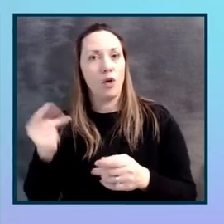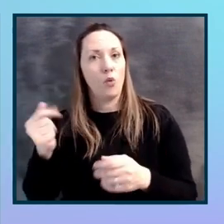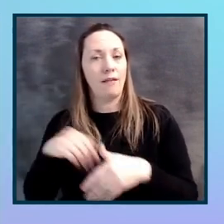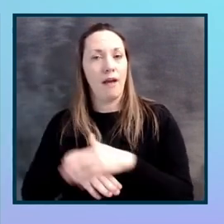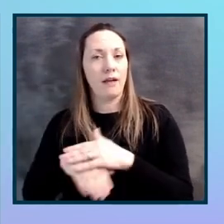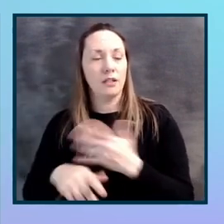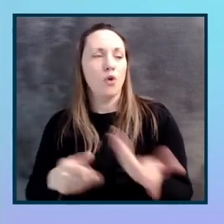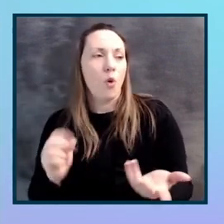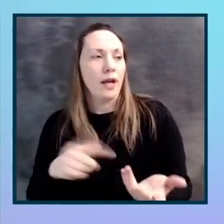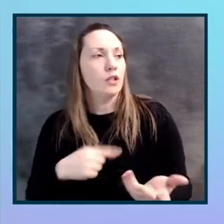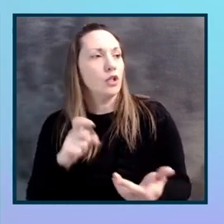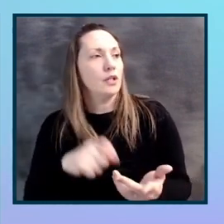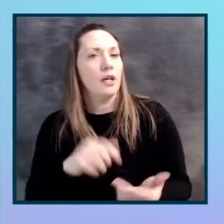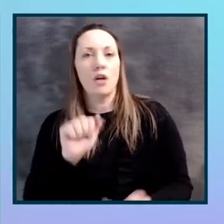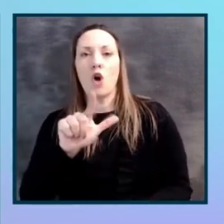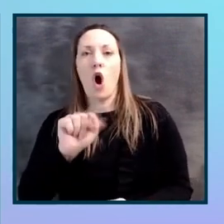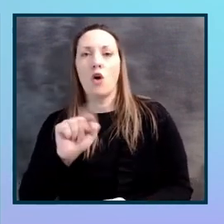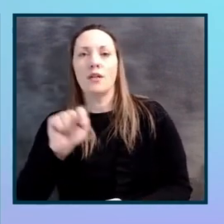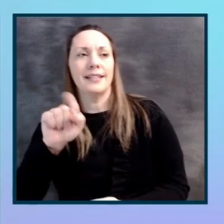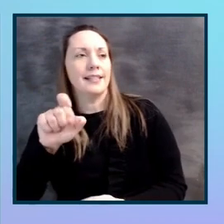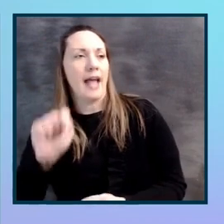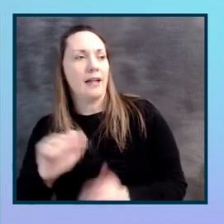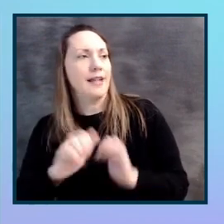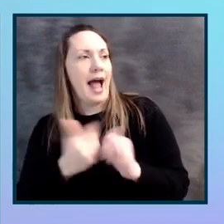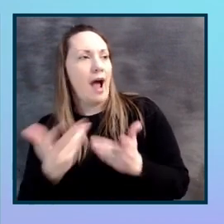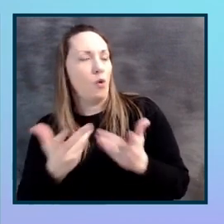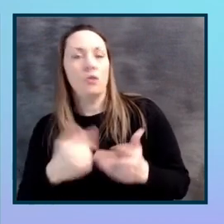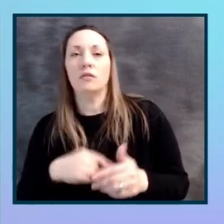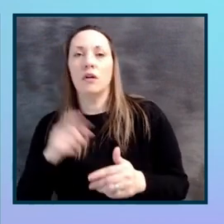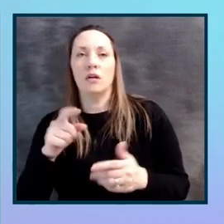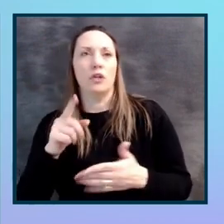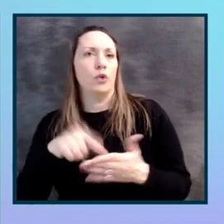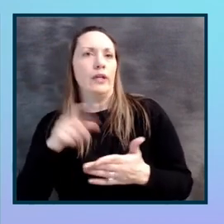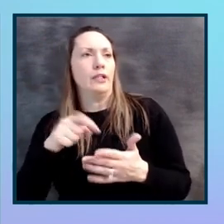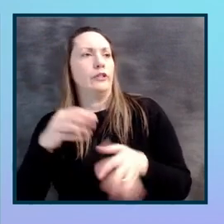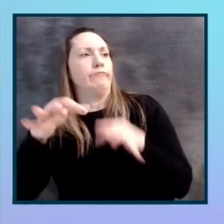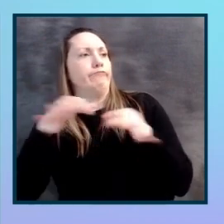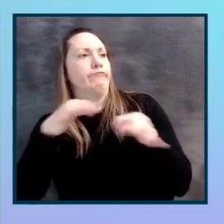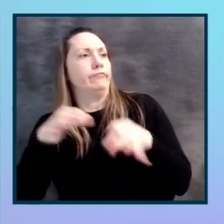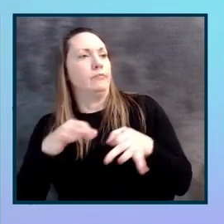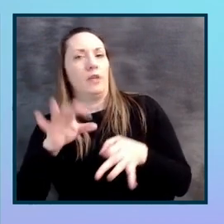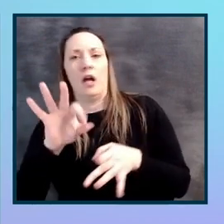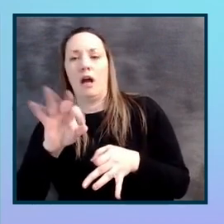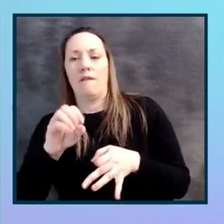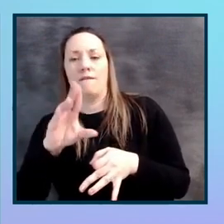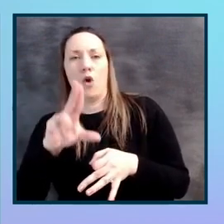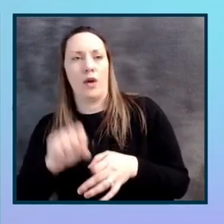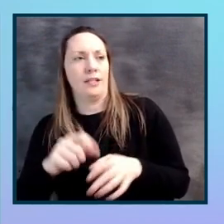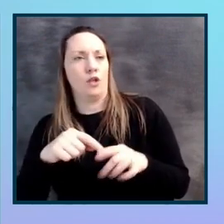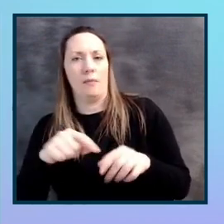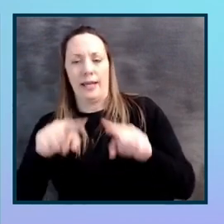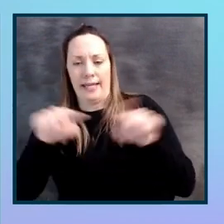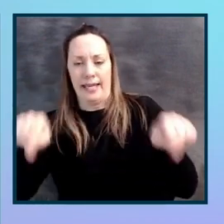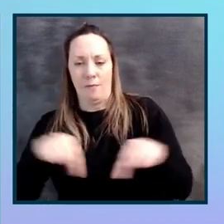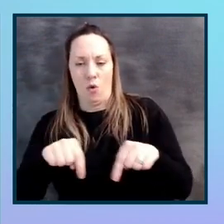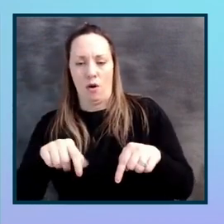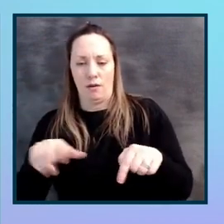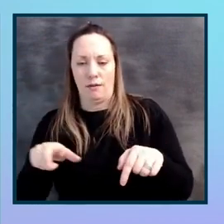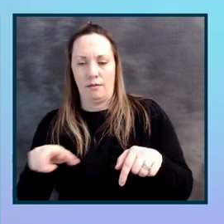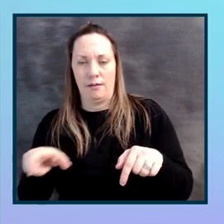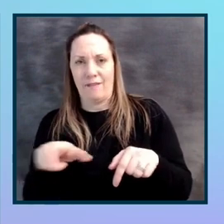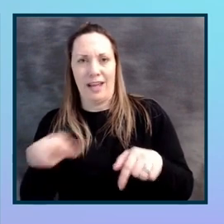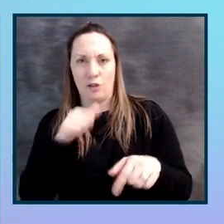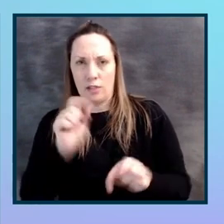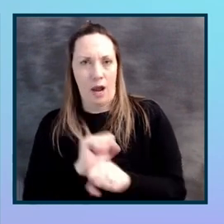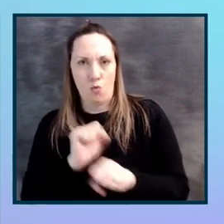you need to implement alt text. What do you need to do around that? You need to do, you know, a focus trap. Your keyboard navigation isn't working properly, but